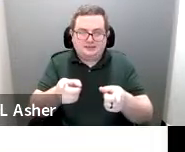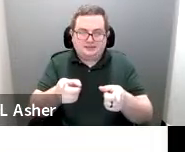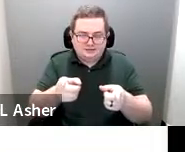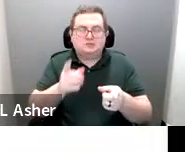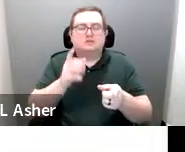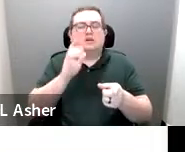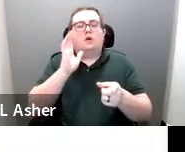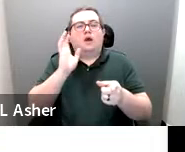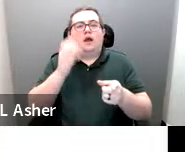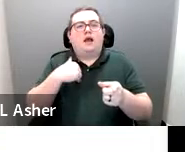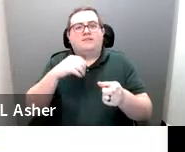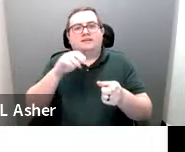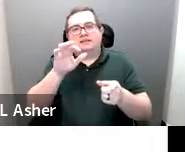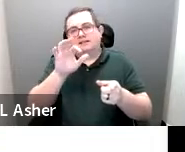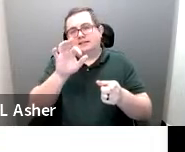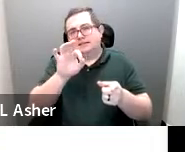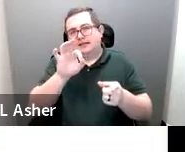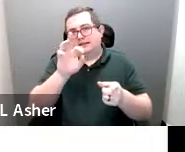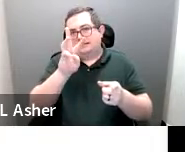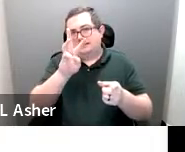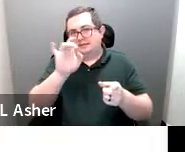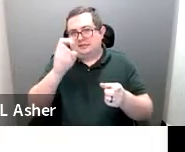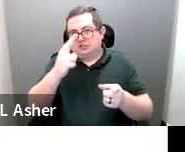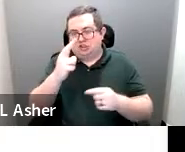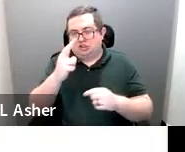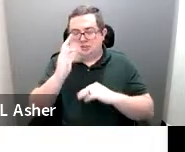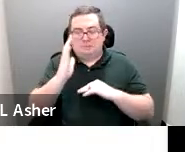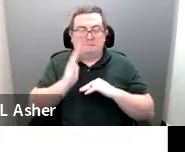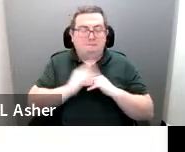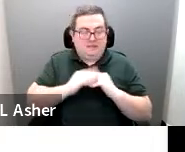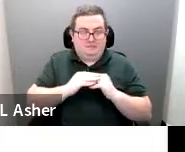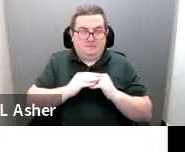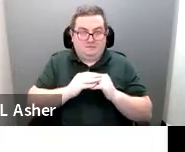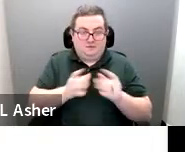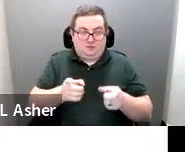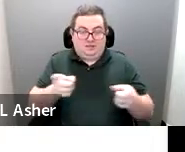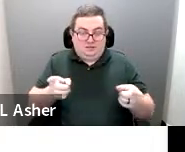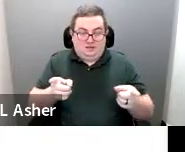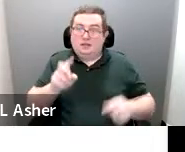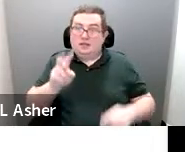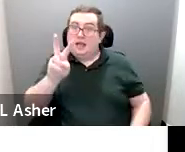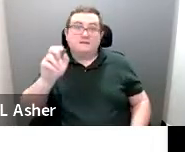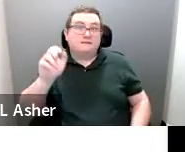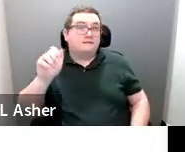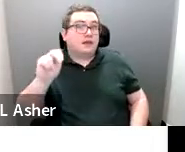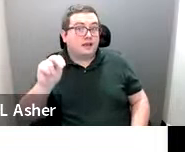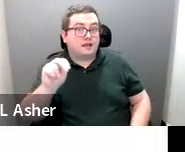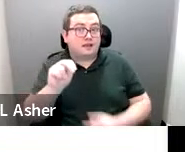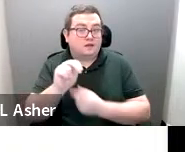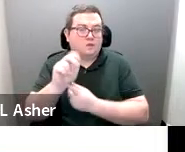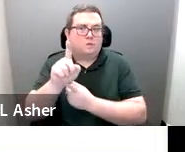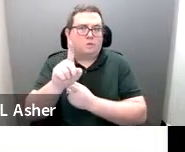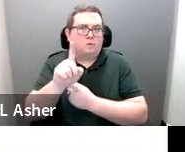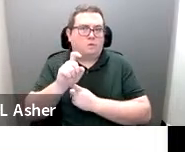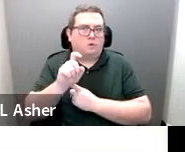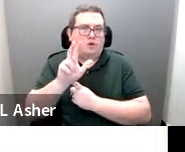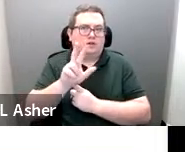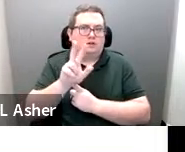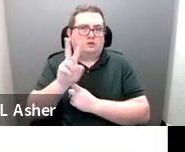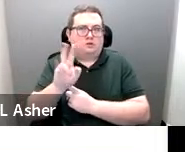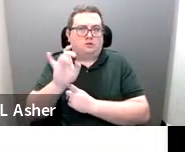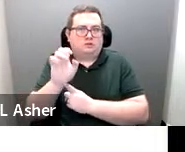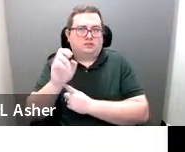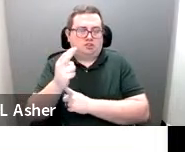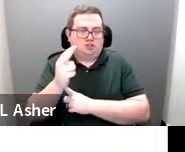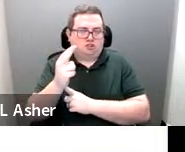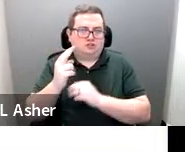be 96 inches minimum in width. And a van space is going to have a 132 inch